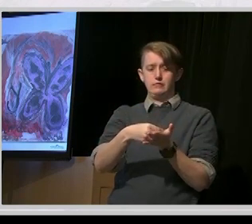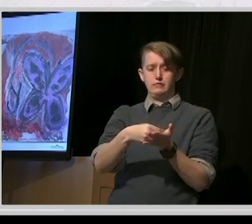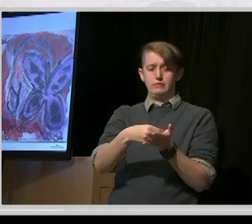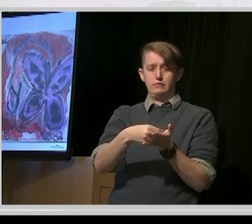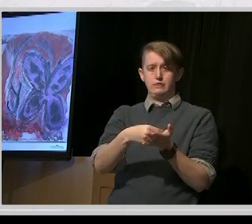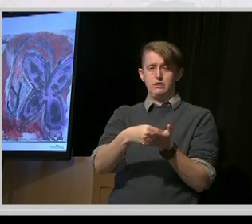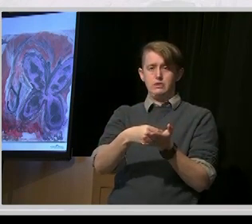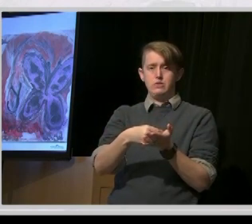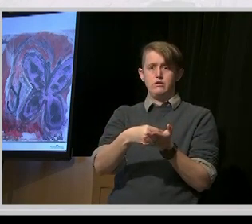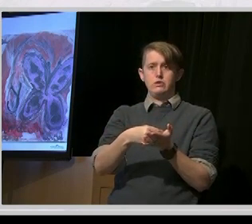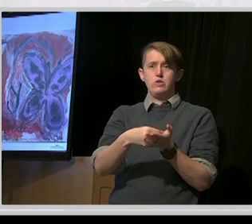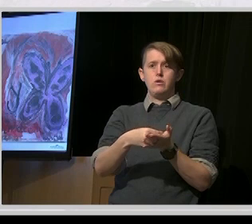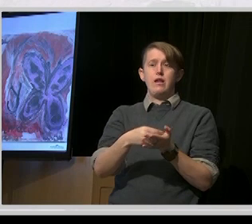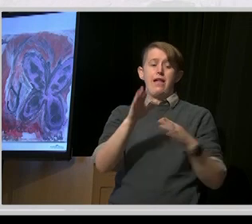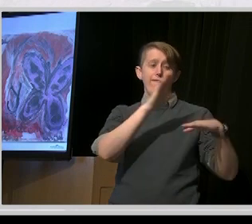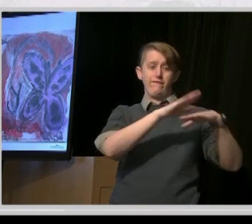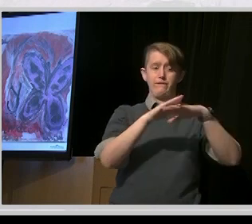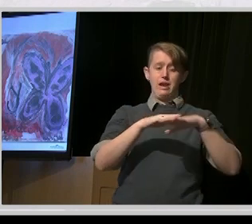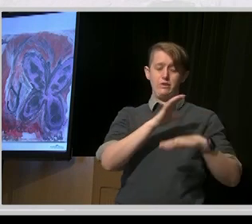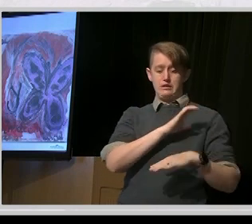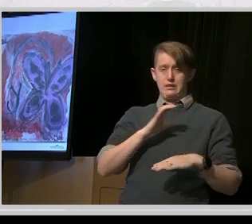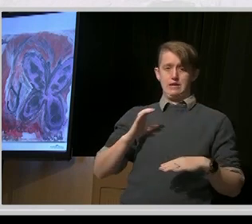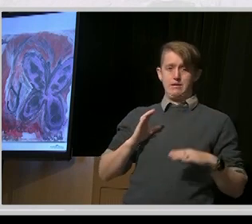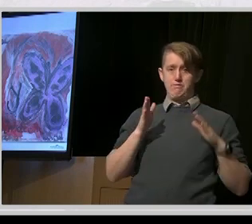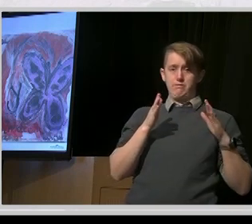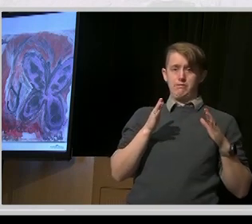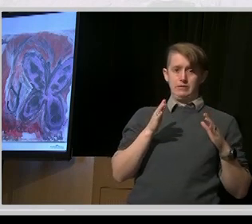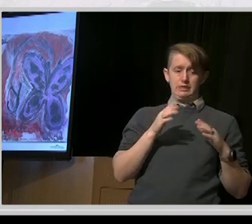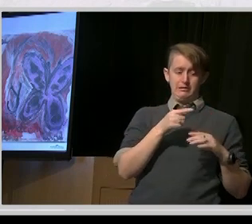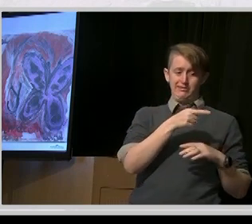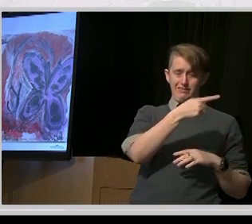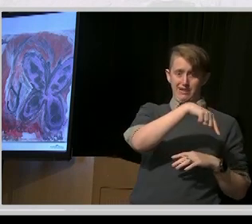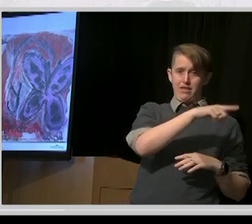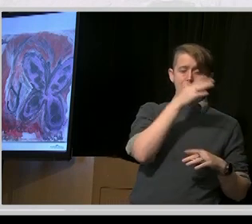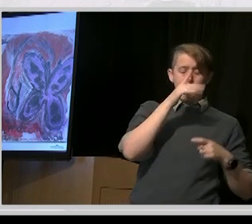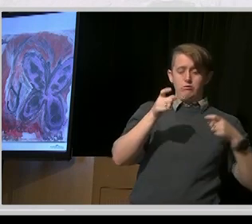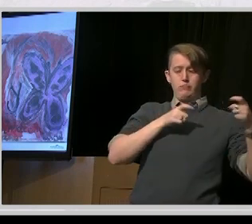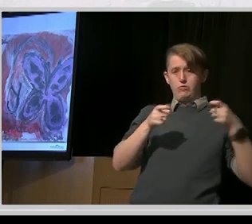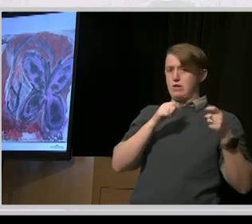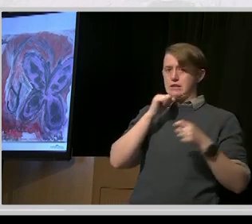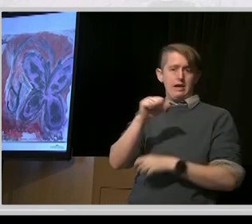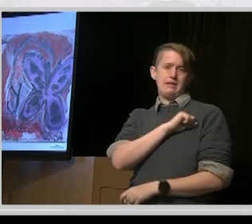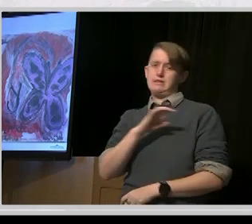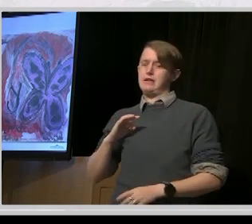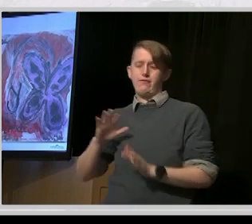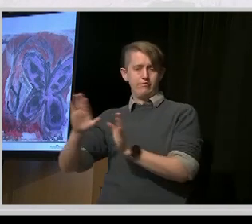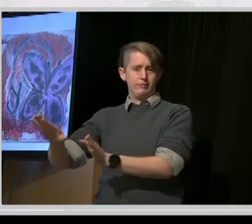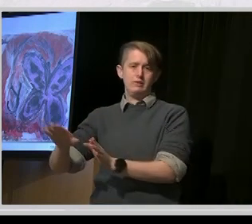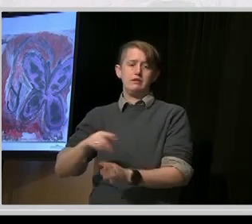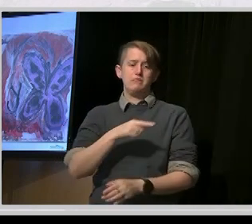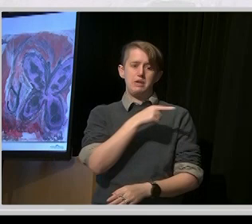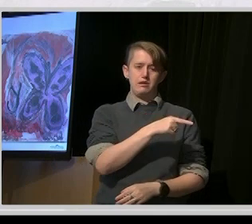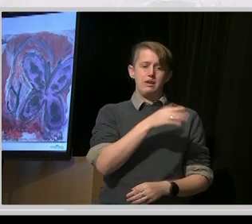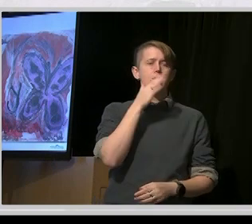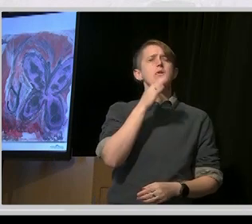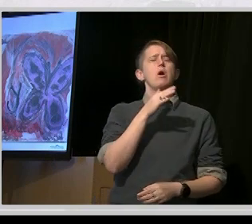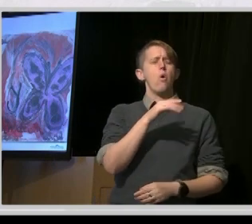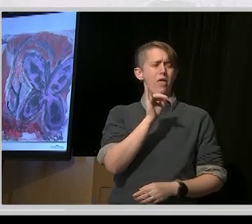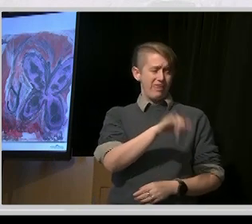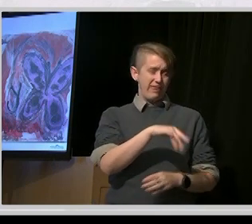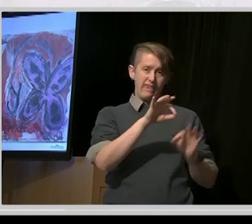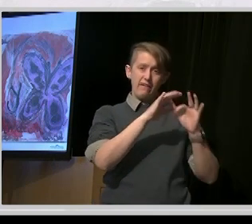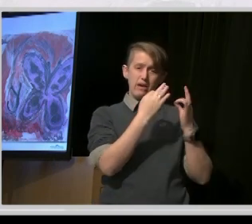advisory committee, not by the professional staff. Hey, this group of families has a really cool idea,